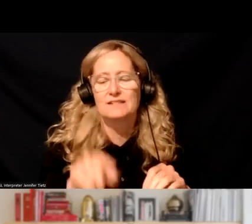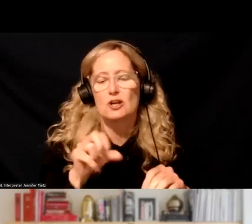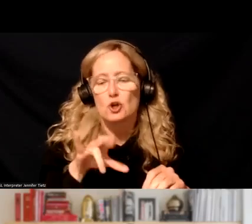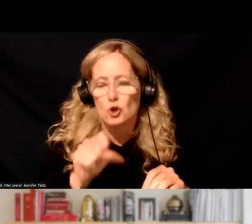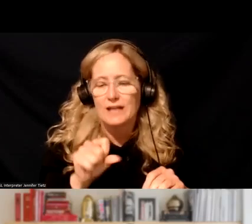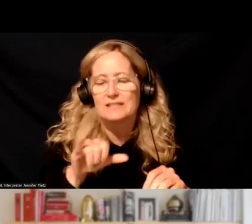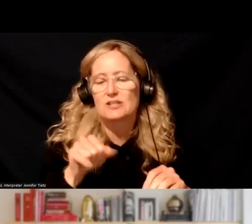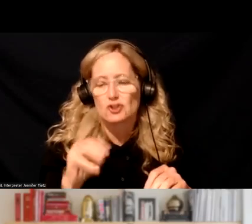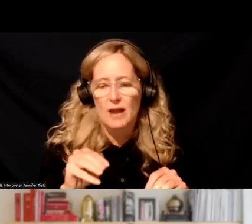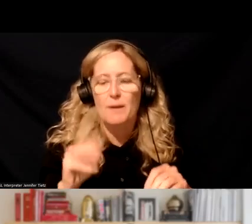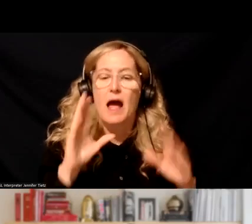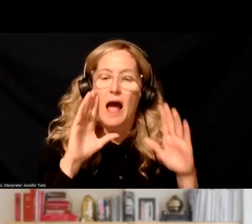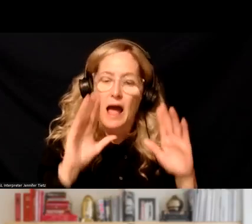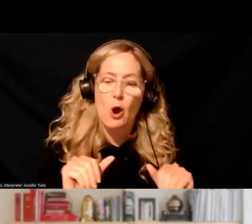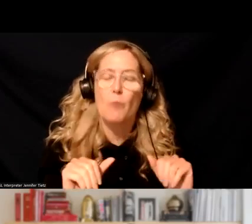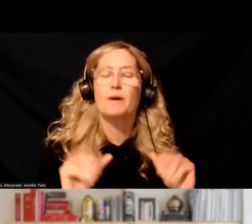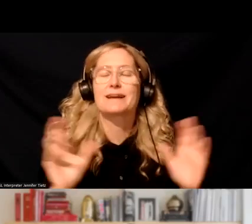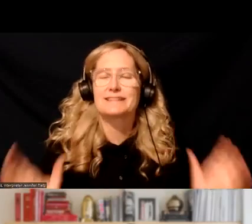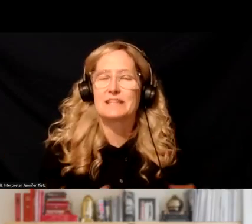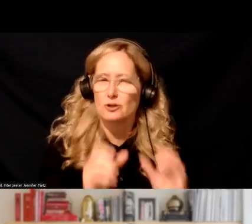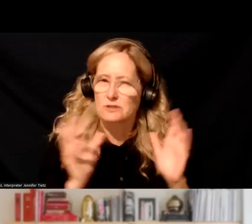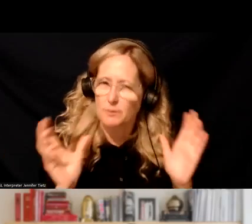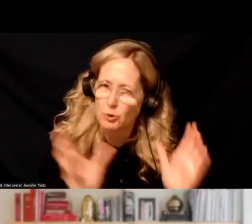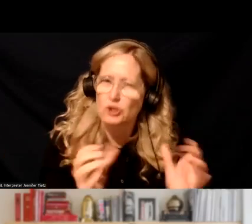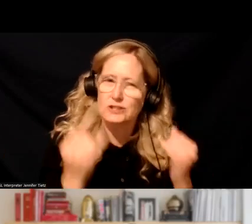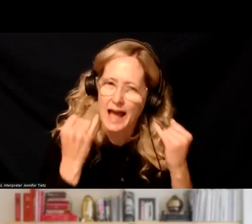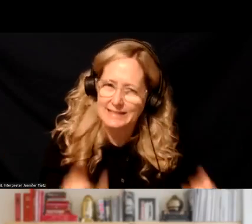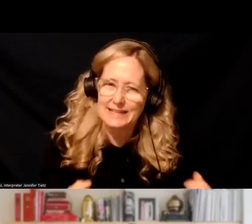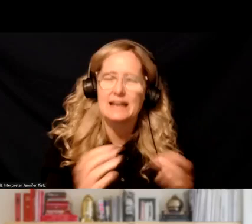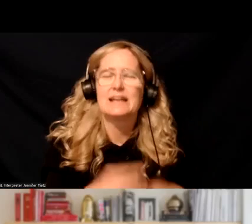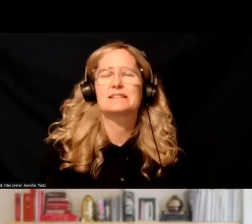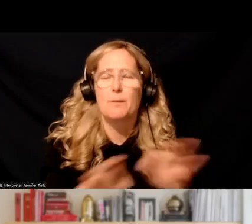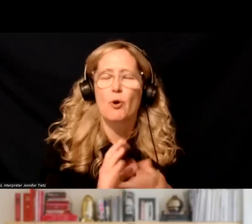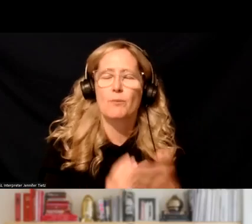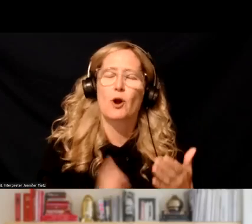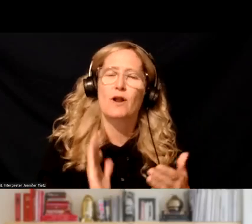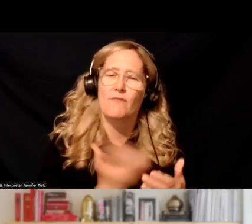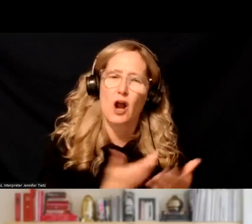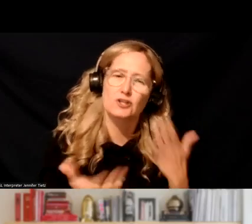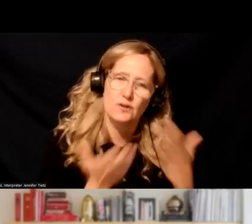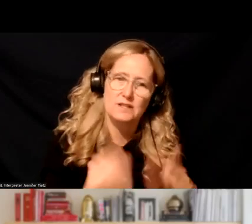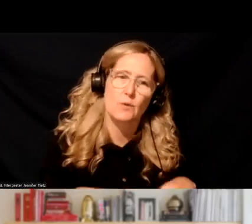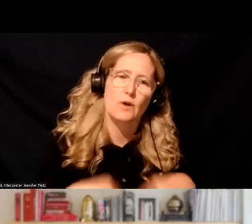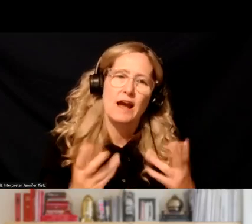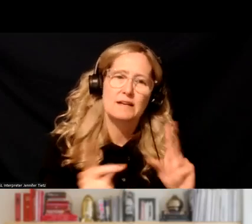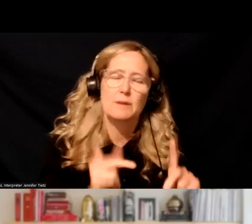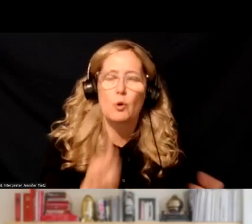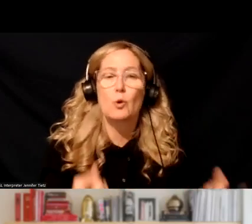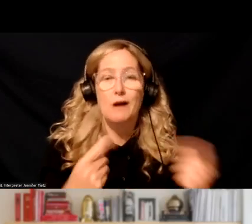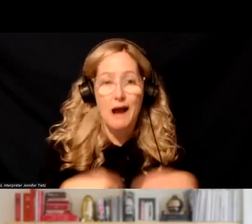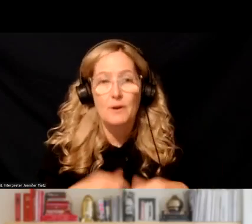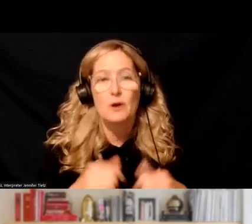continues to help push forward this idea of this is a really important part of our overall services that we offer to the people that come in,